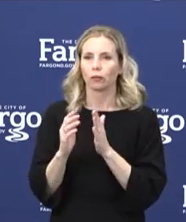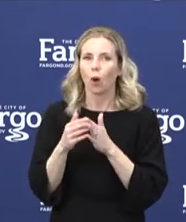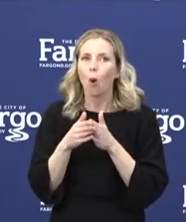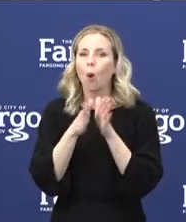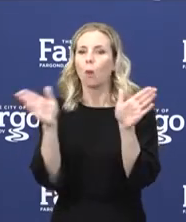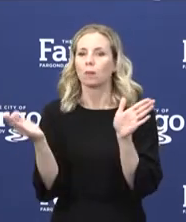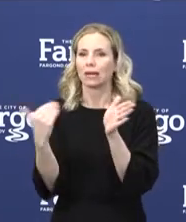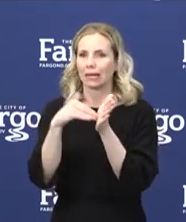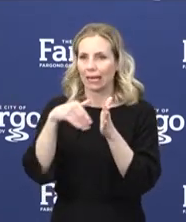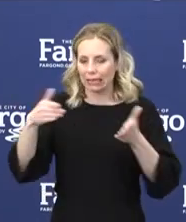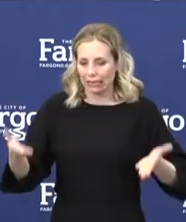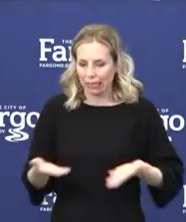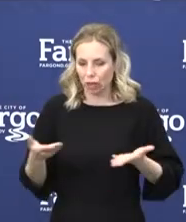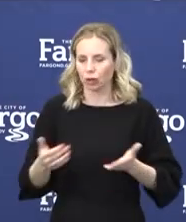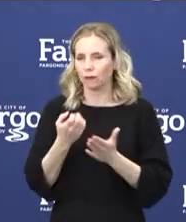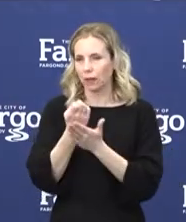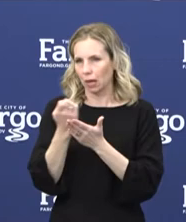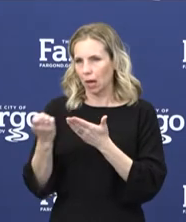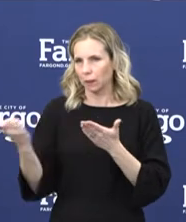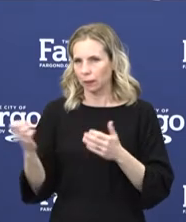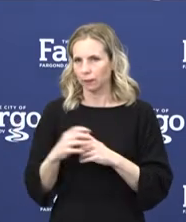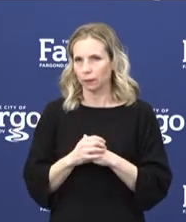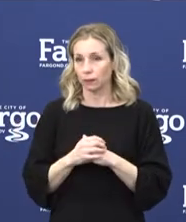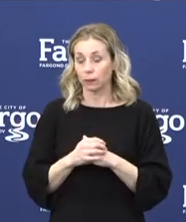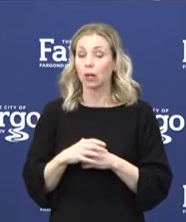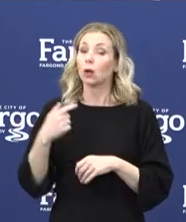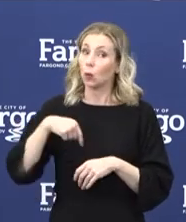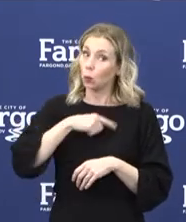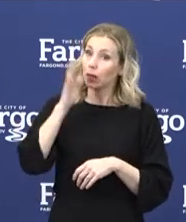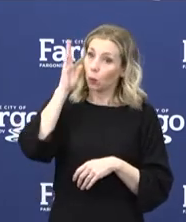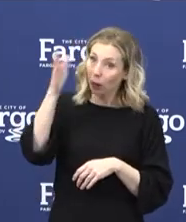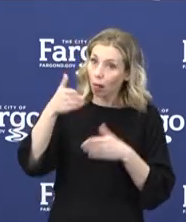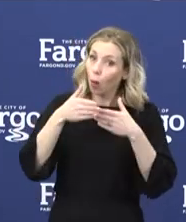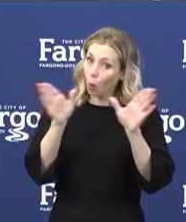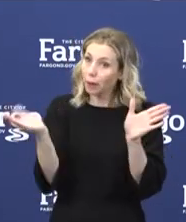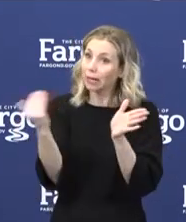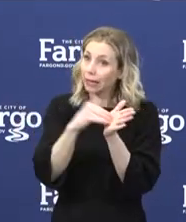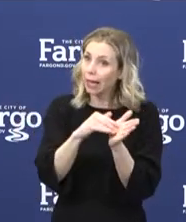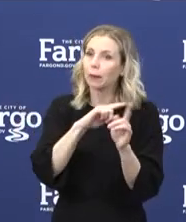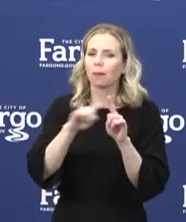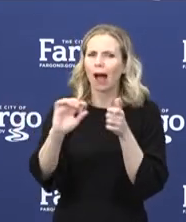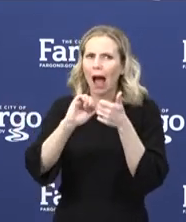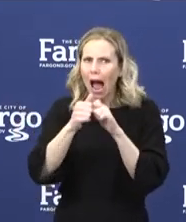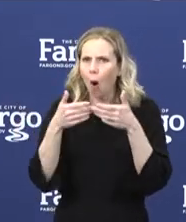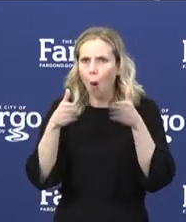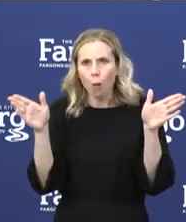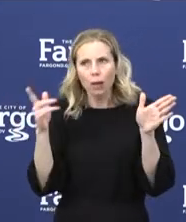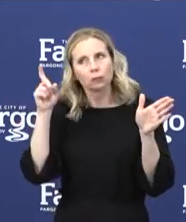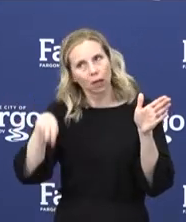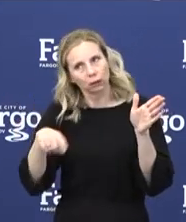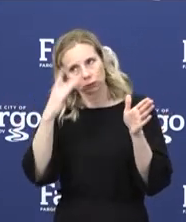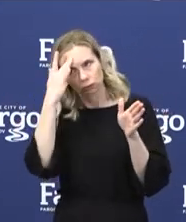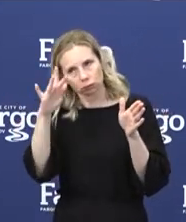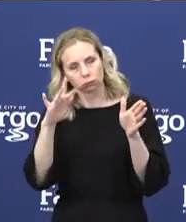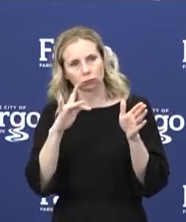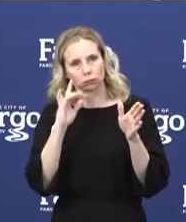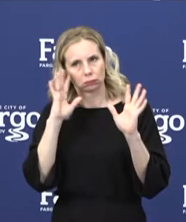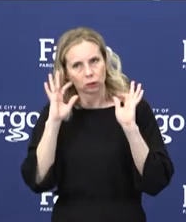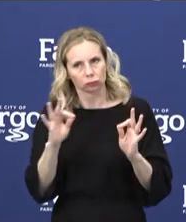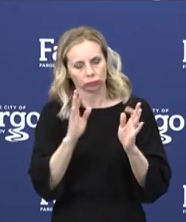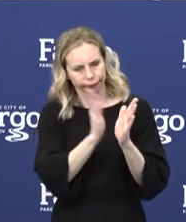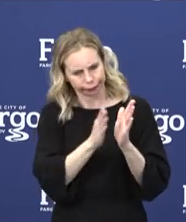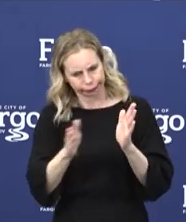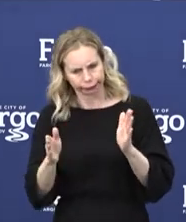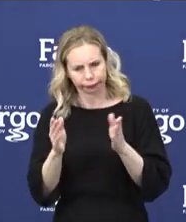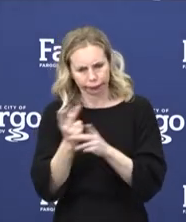economy. The Fargo metro will reopen, but we must be smart about how it is done. In the meantime, it's critical